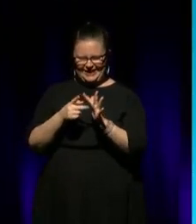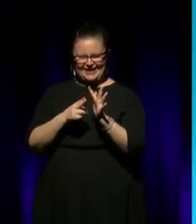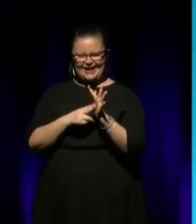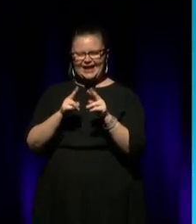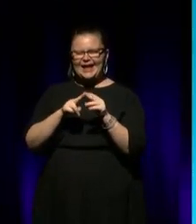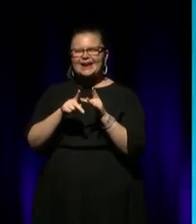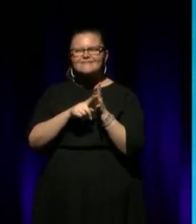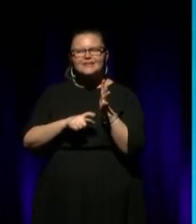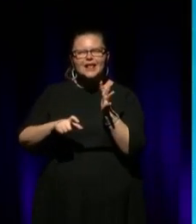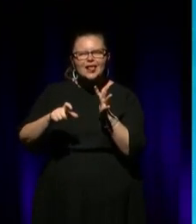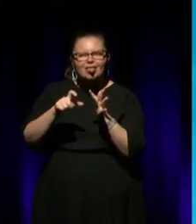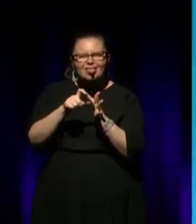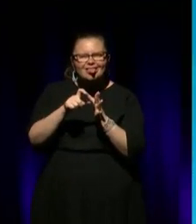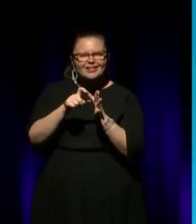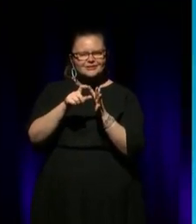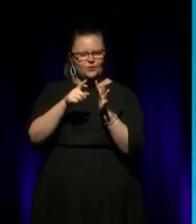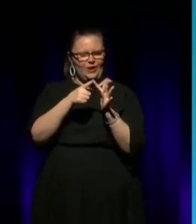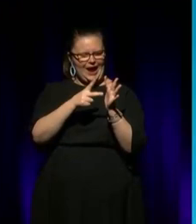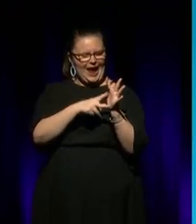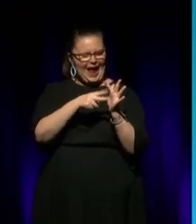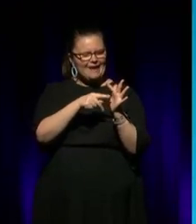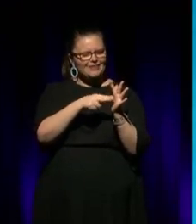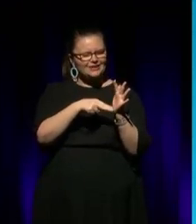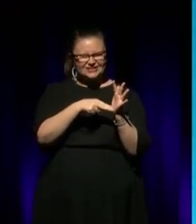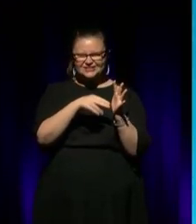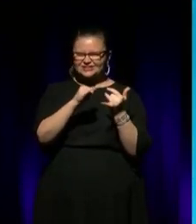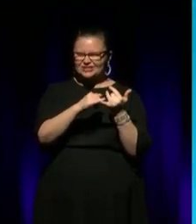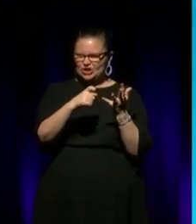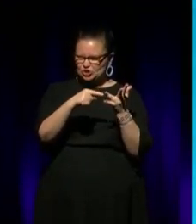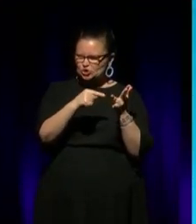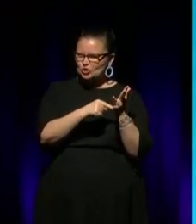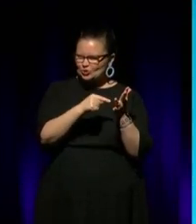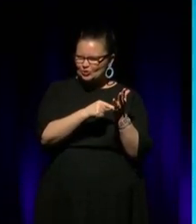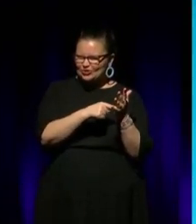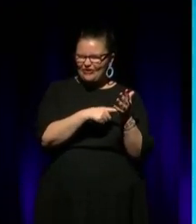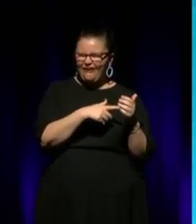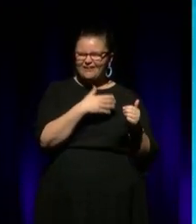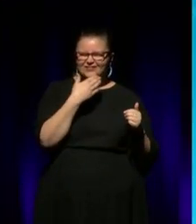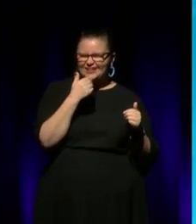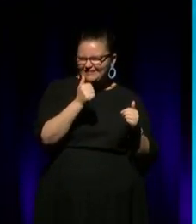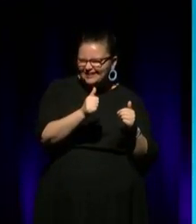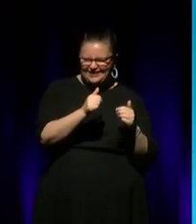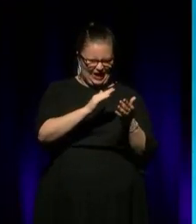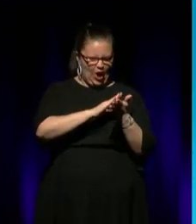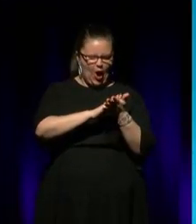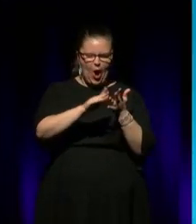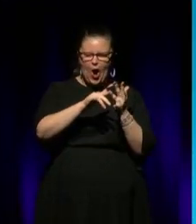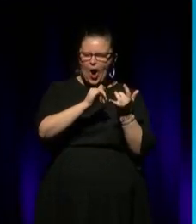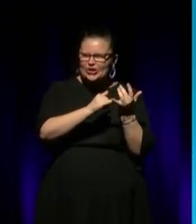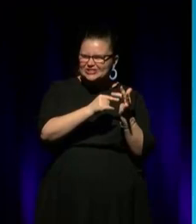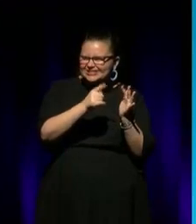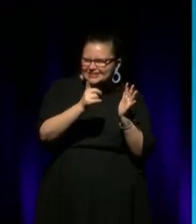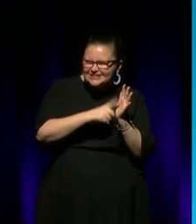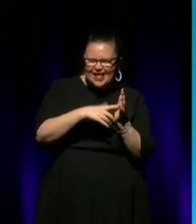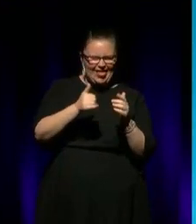dear old Aunty Evelyn Scott was the first hostel manager in them days in the 80s. Remember, hostels were big and hostel